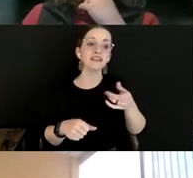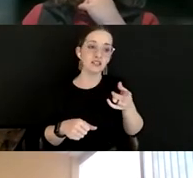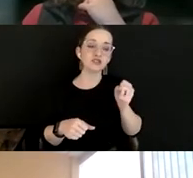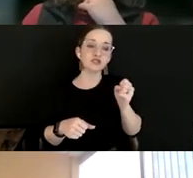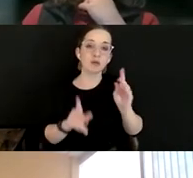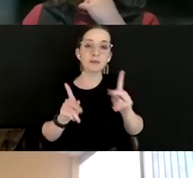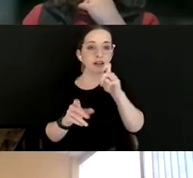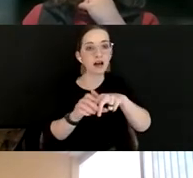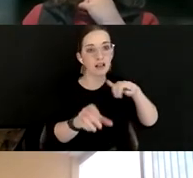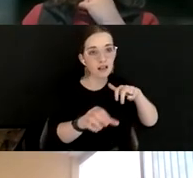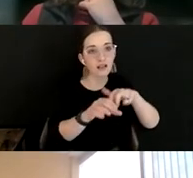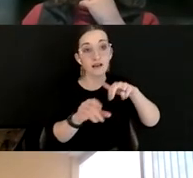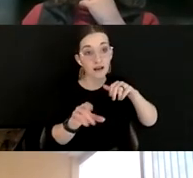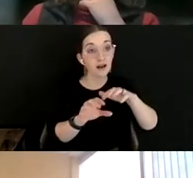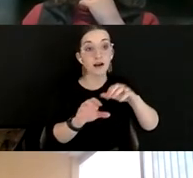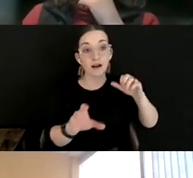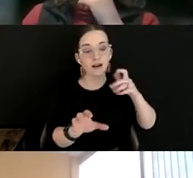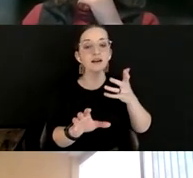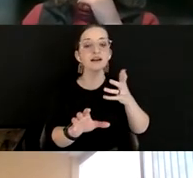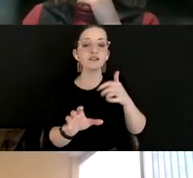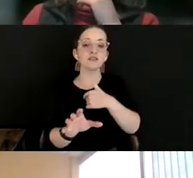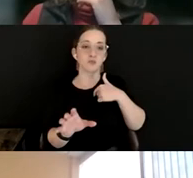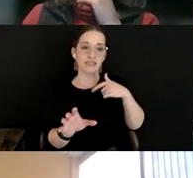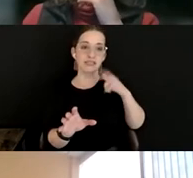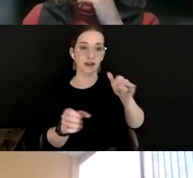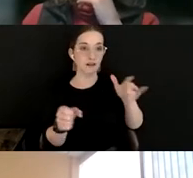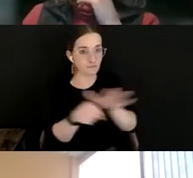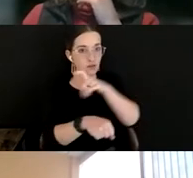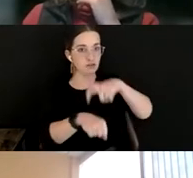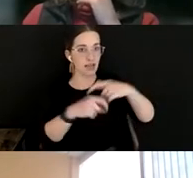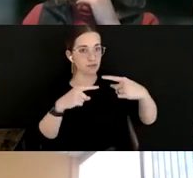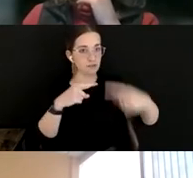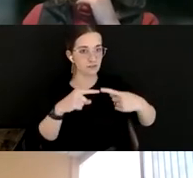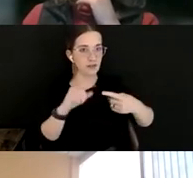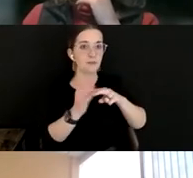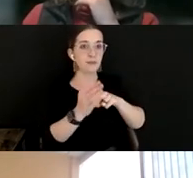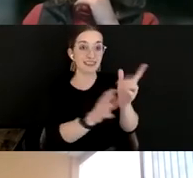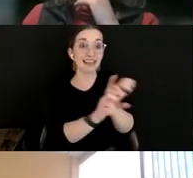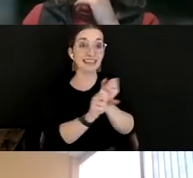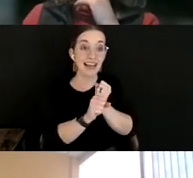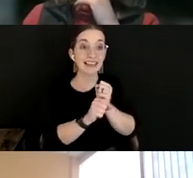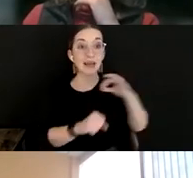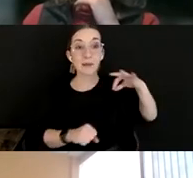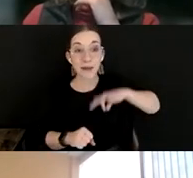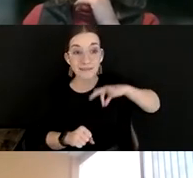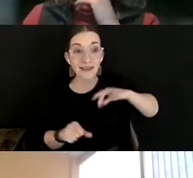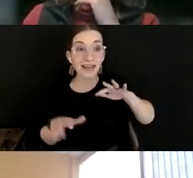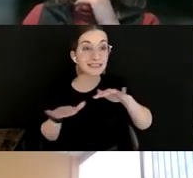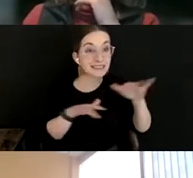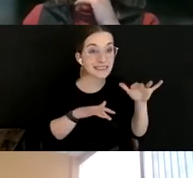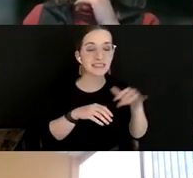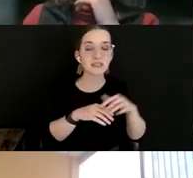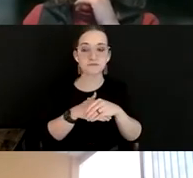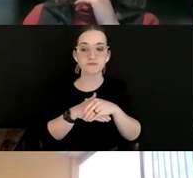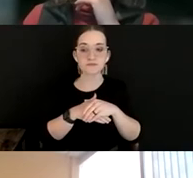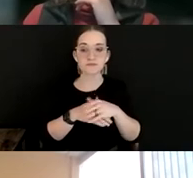have job security. And we rewrote all of our job descriptions. Brooke, you were talking about how to name